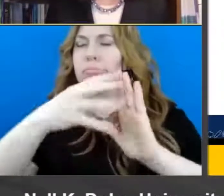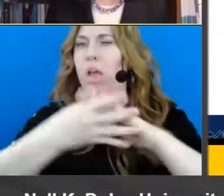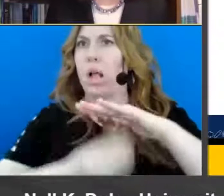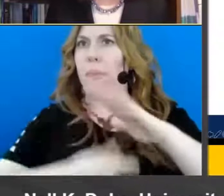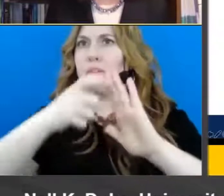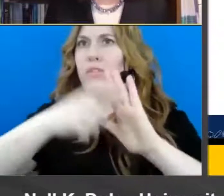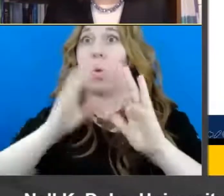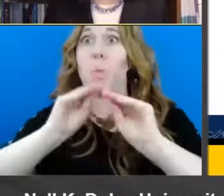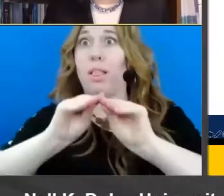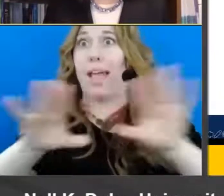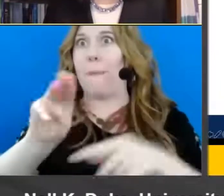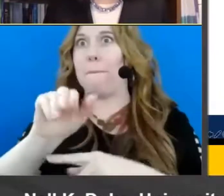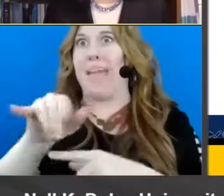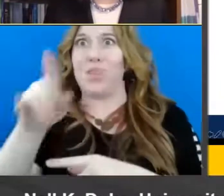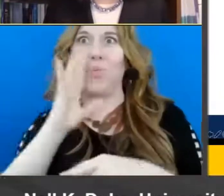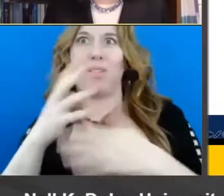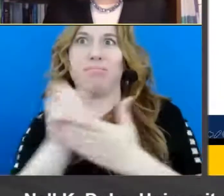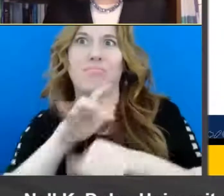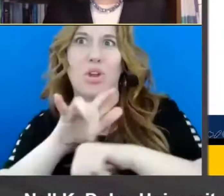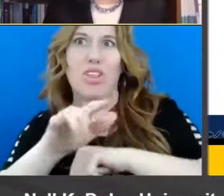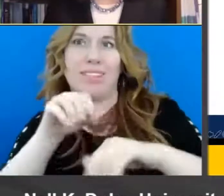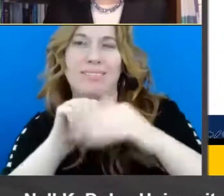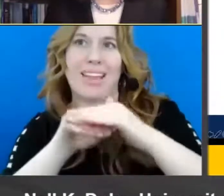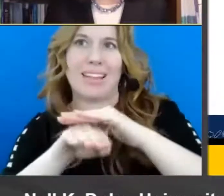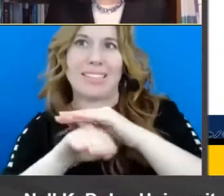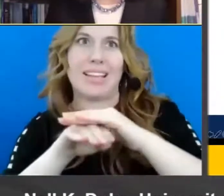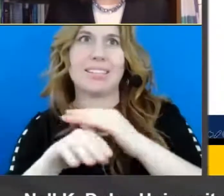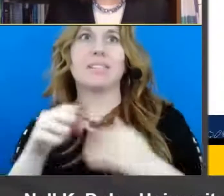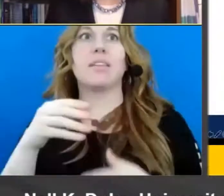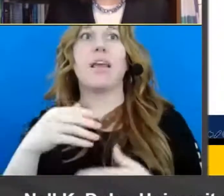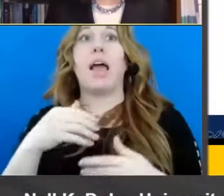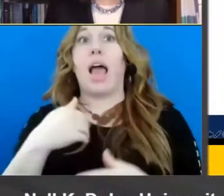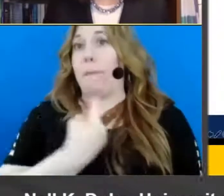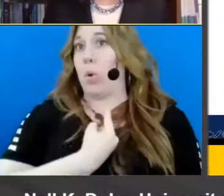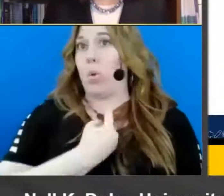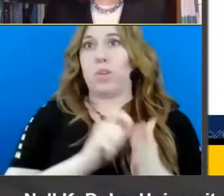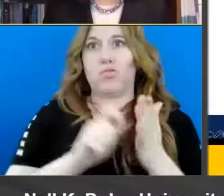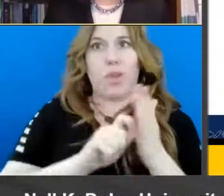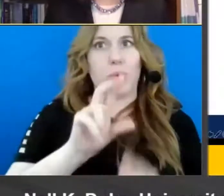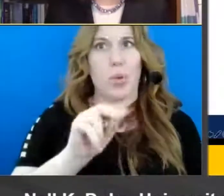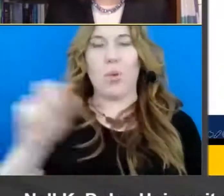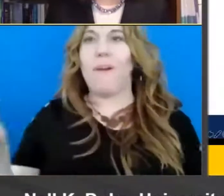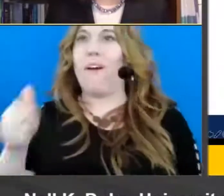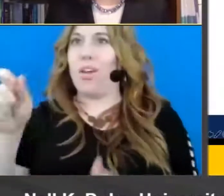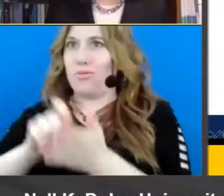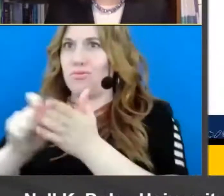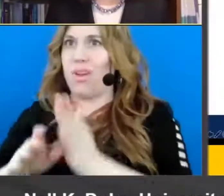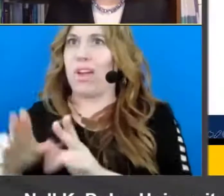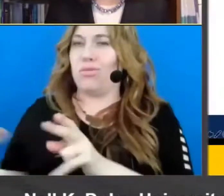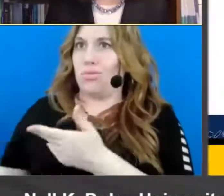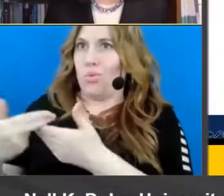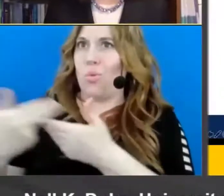in May. This is an article that has co-authored, so I want to make sure that I acknowledge my wonderful collaborators in this work,